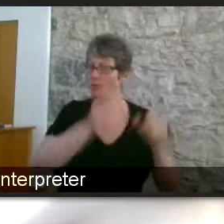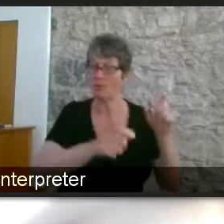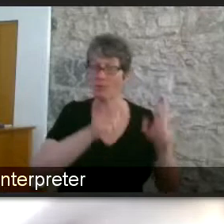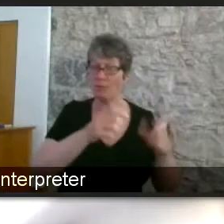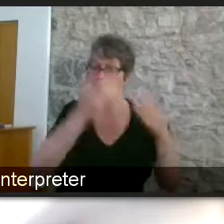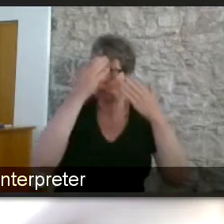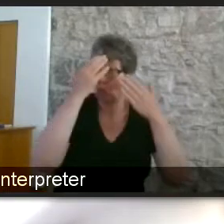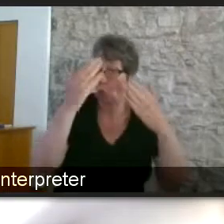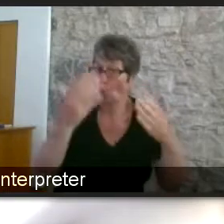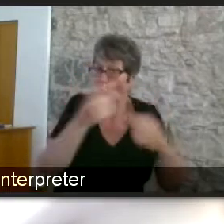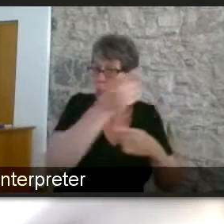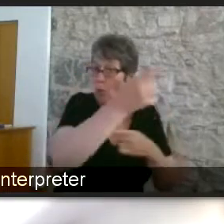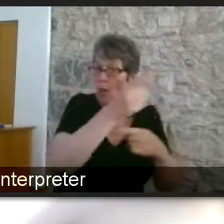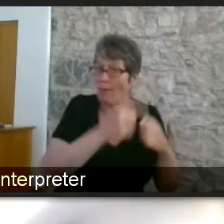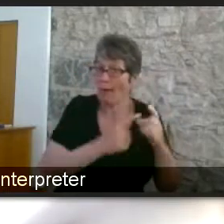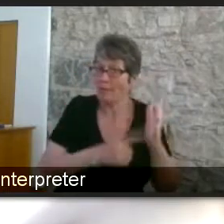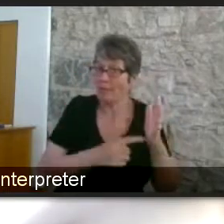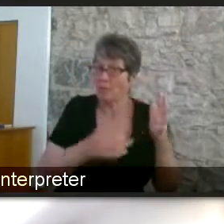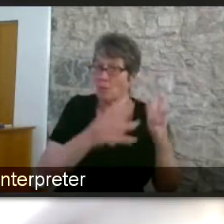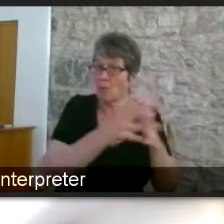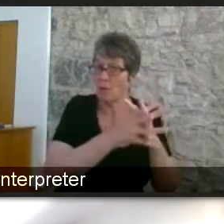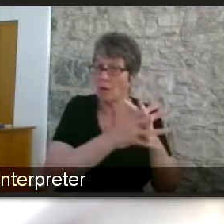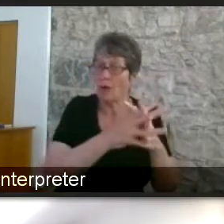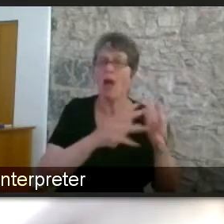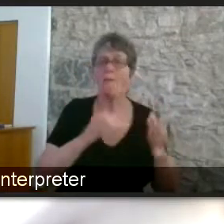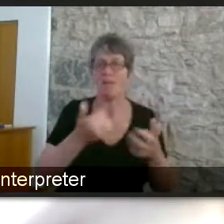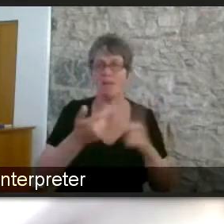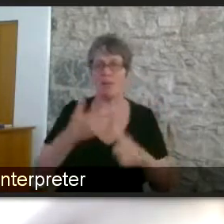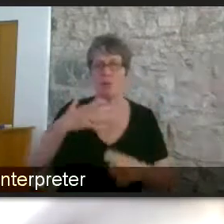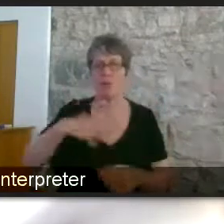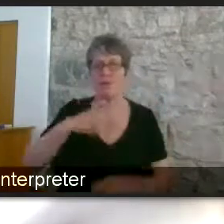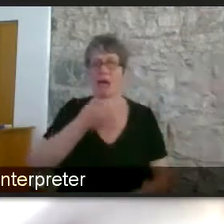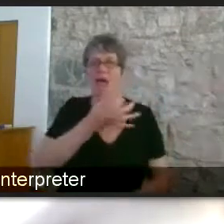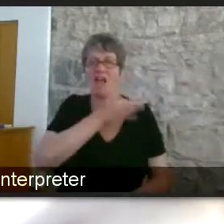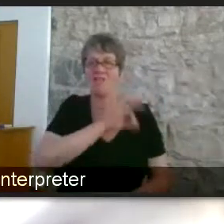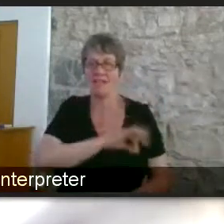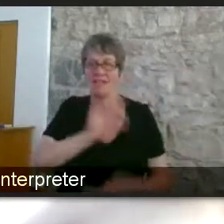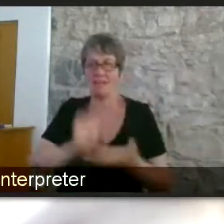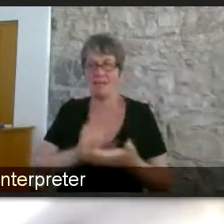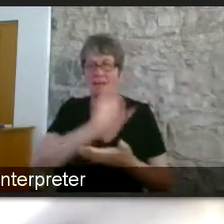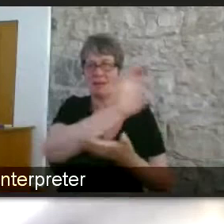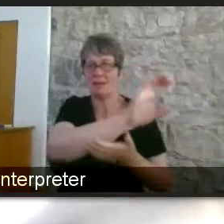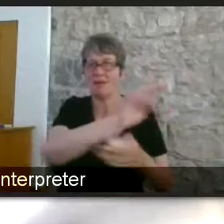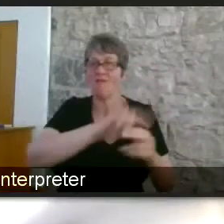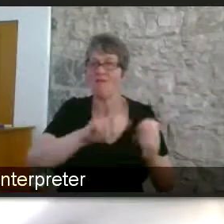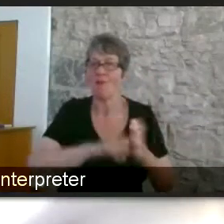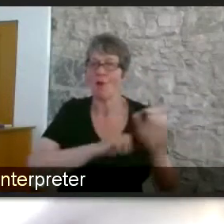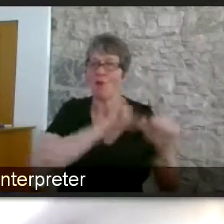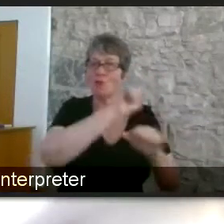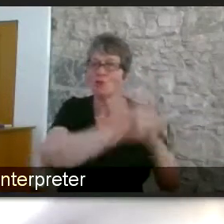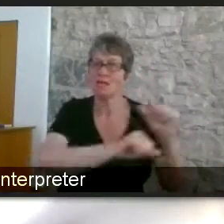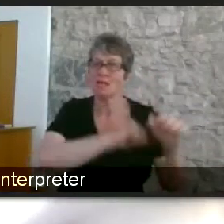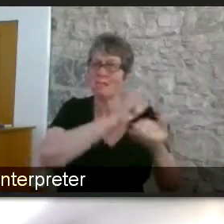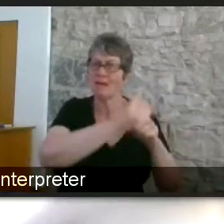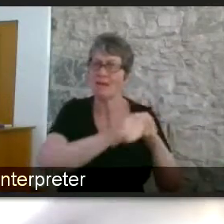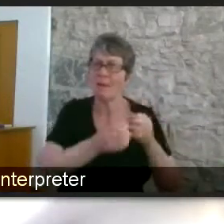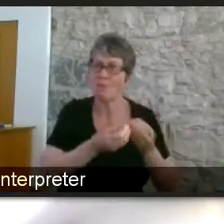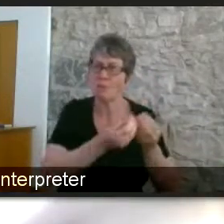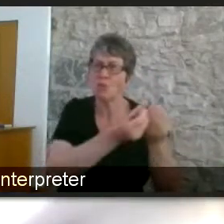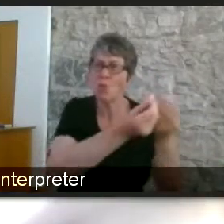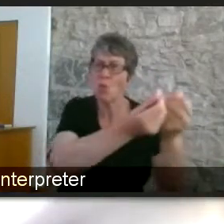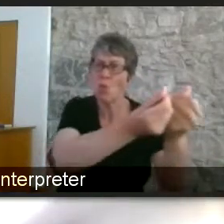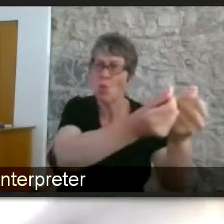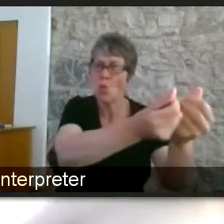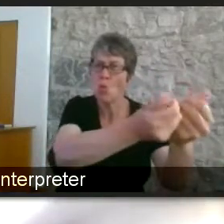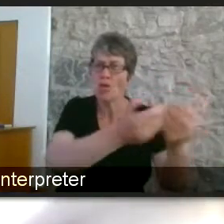and streamlining maybe a little bit of investment just in streamlining those processes but a lot of our member employers and i said the